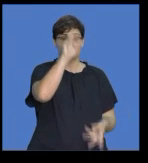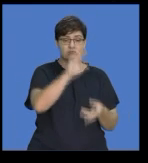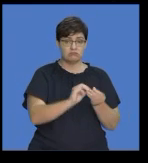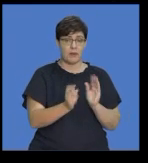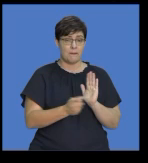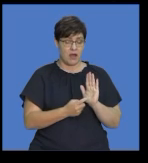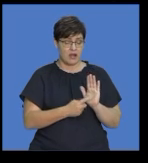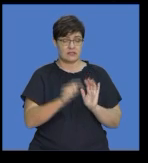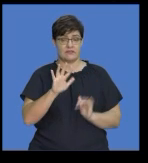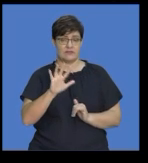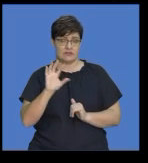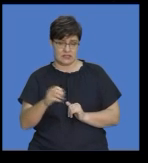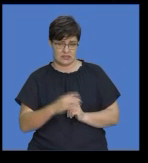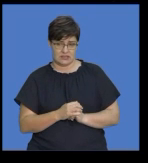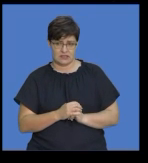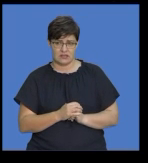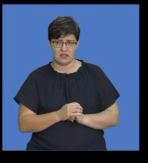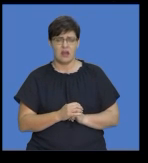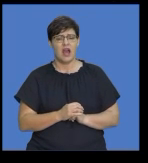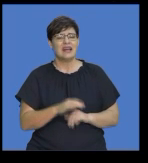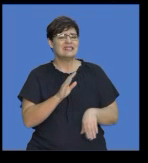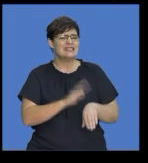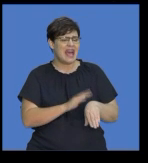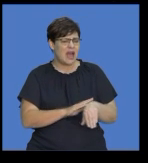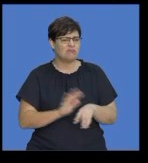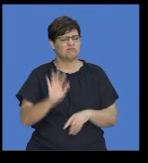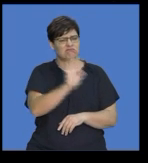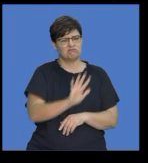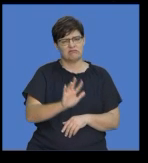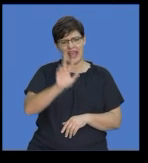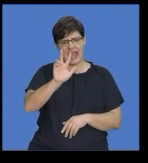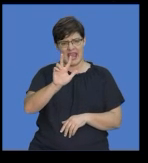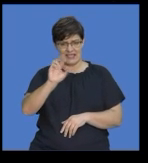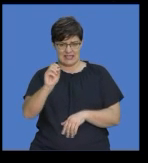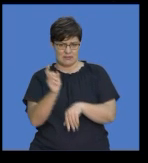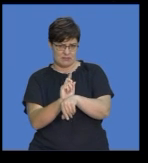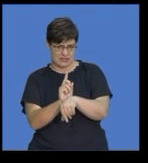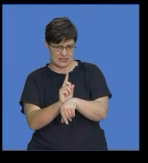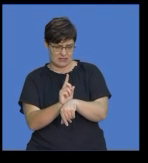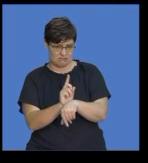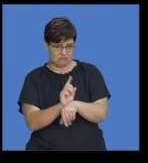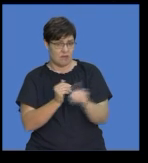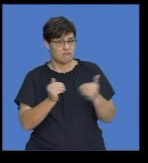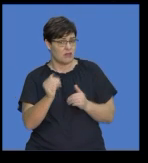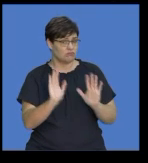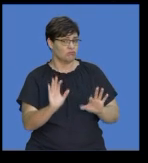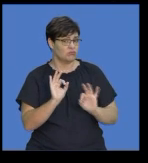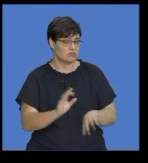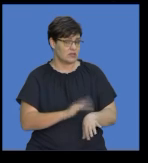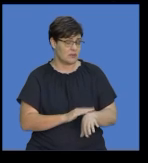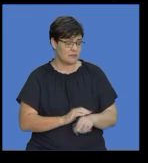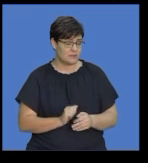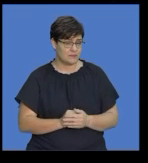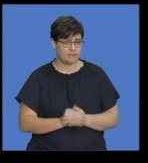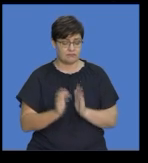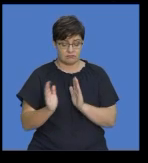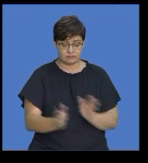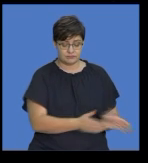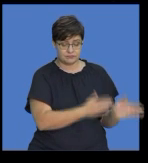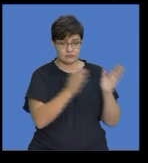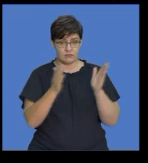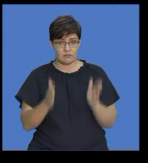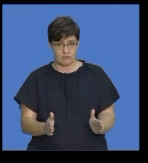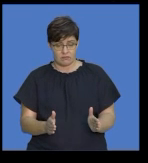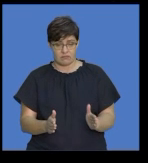marks and it would be allocated 80 minutes if you manage your time effectively. Then we go to question